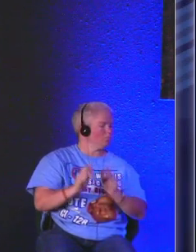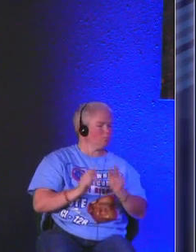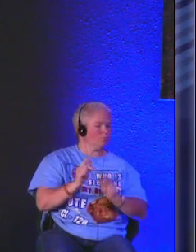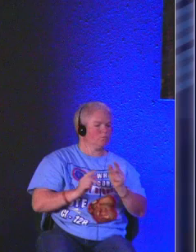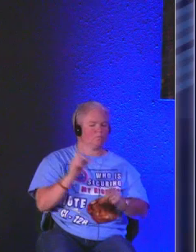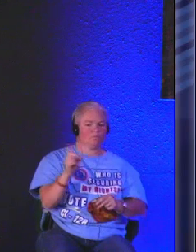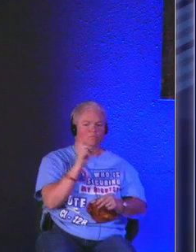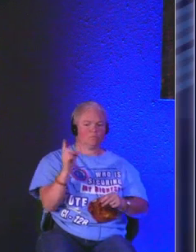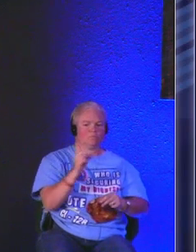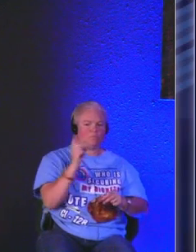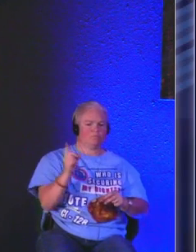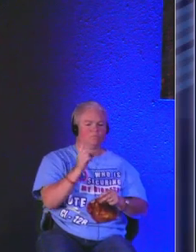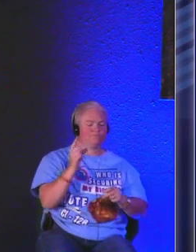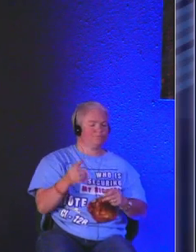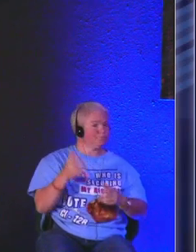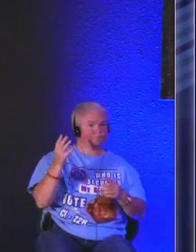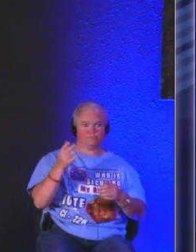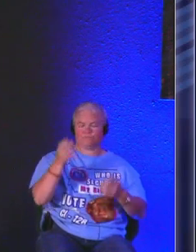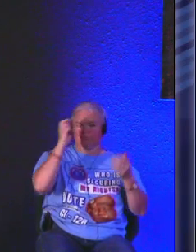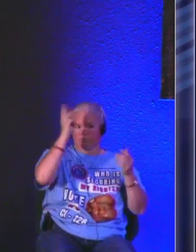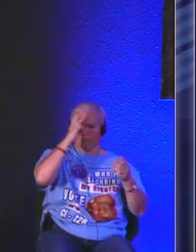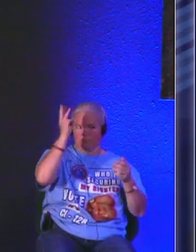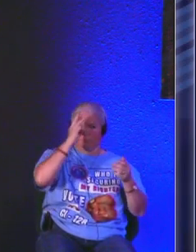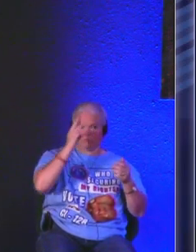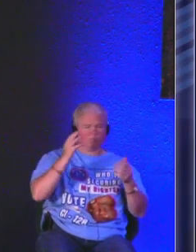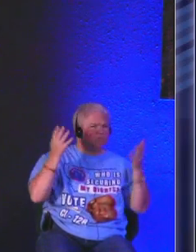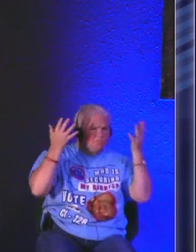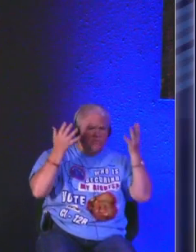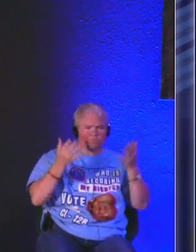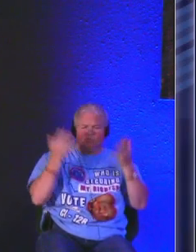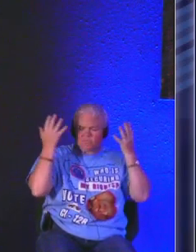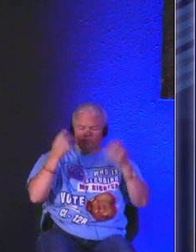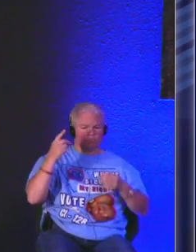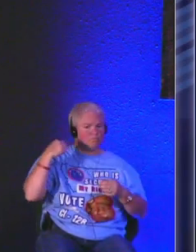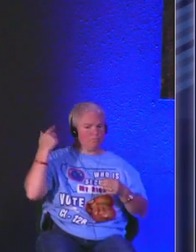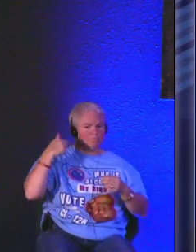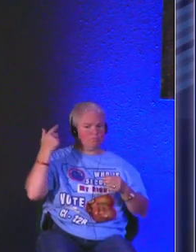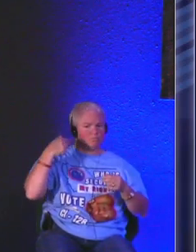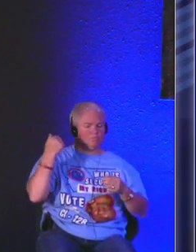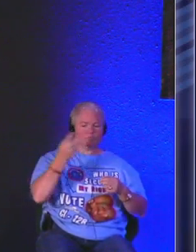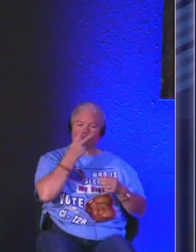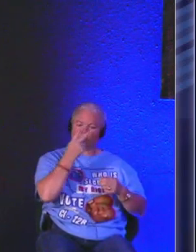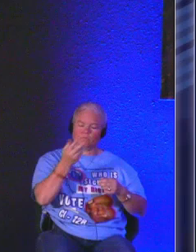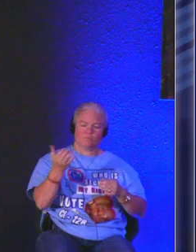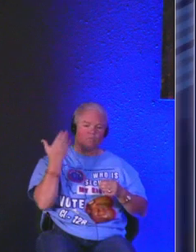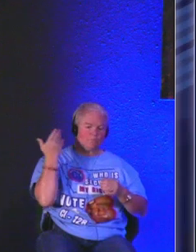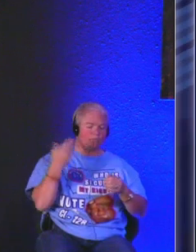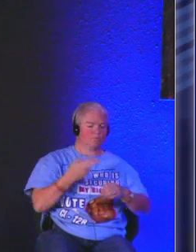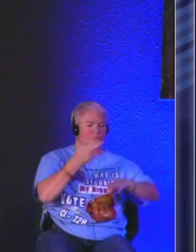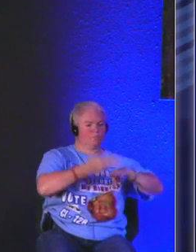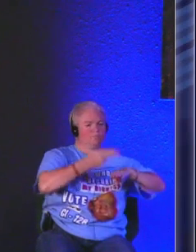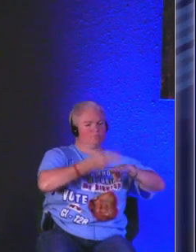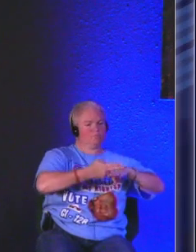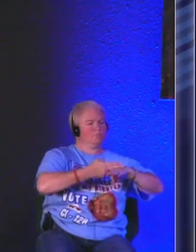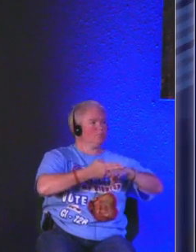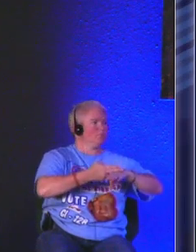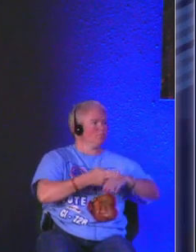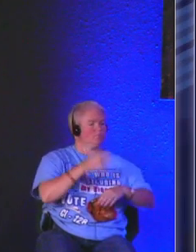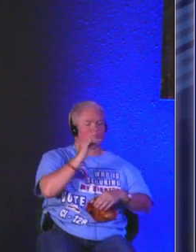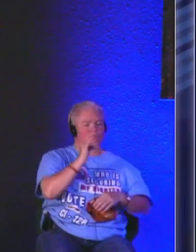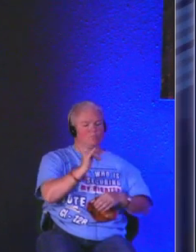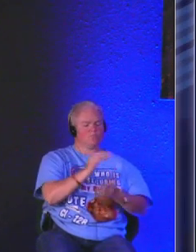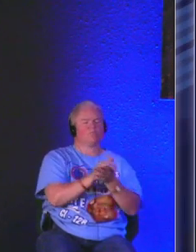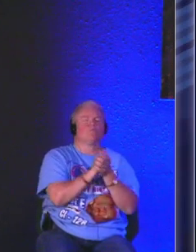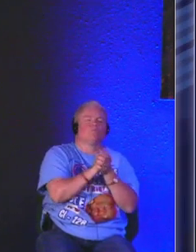have always had a sense of wow things are a little bit weird they're a little bit crazy we can look back into history and say oh